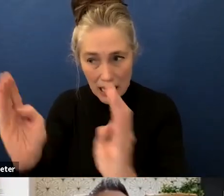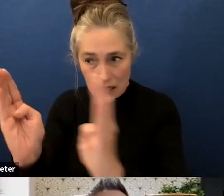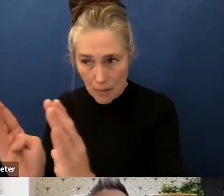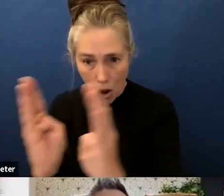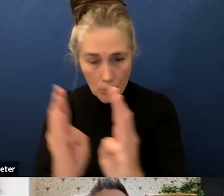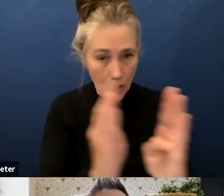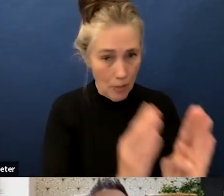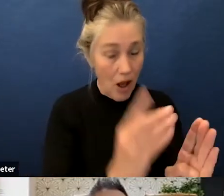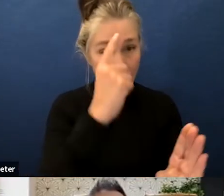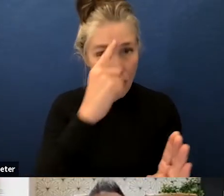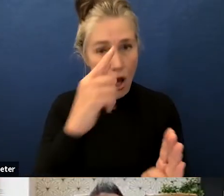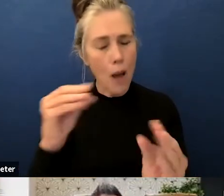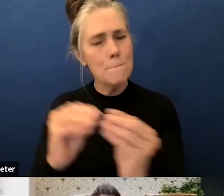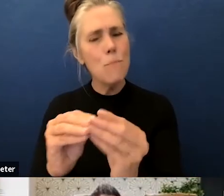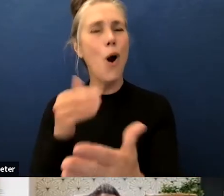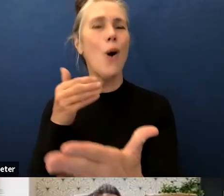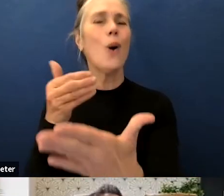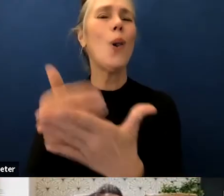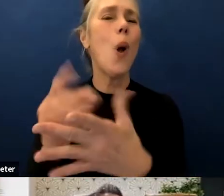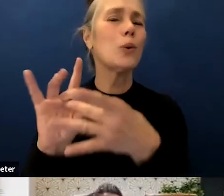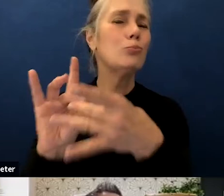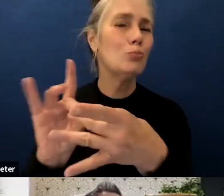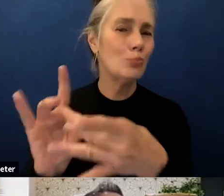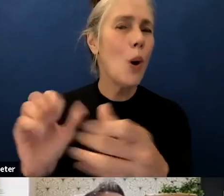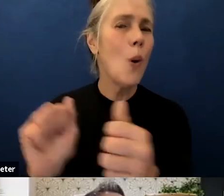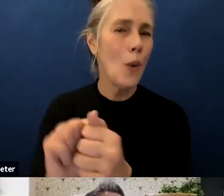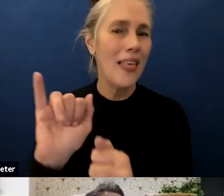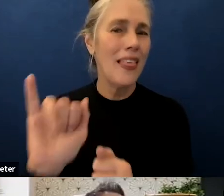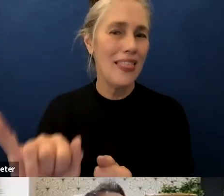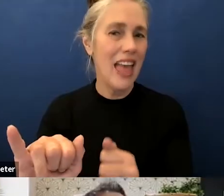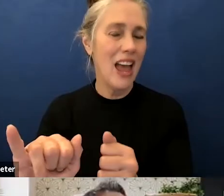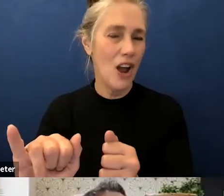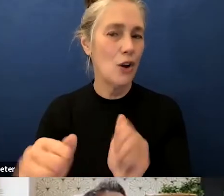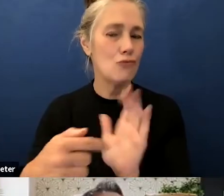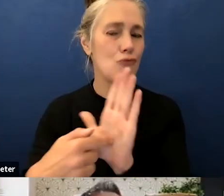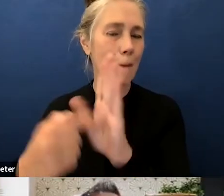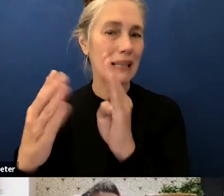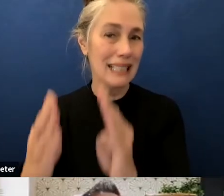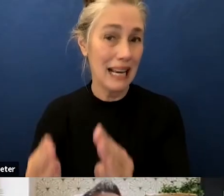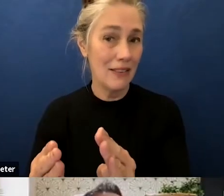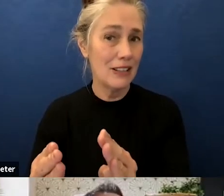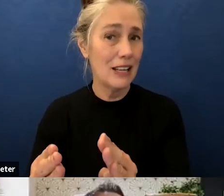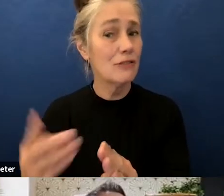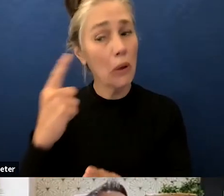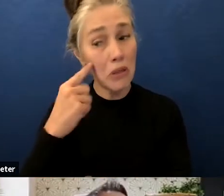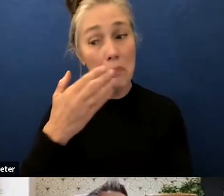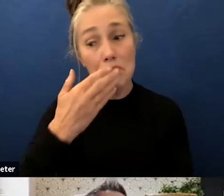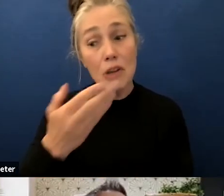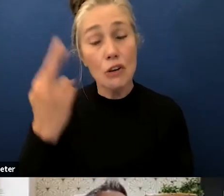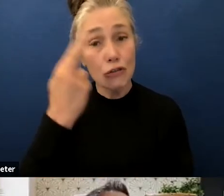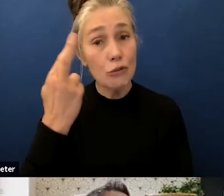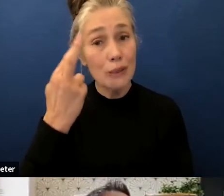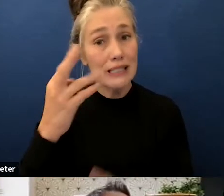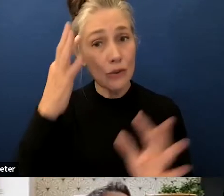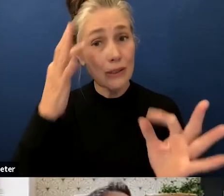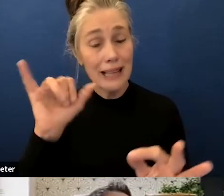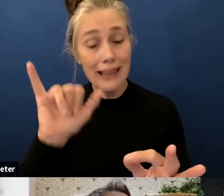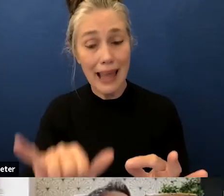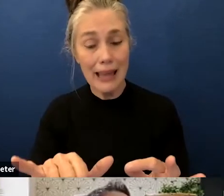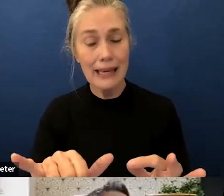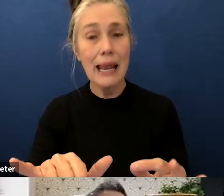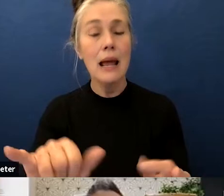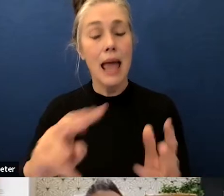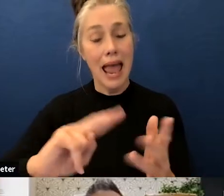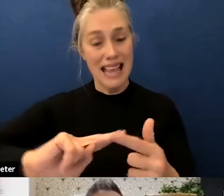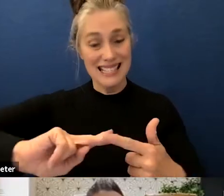there and their bigger consideration um when you look at this list right here i would say was it fell under